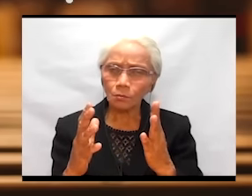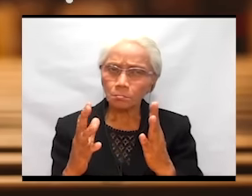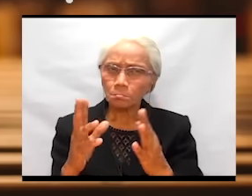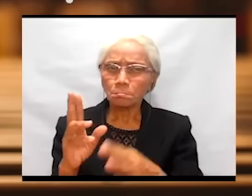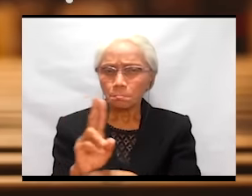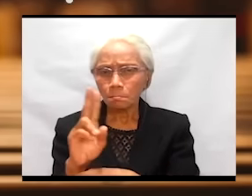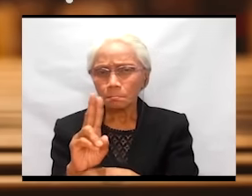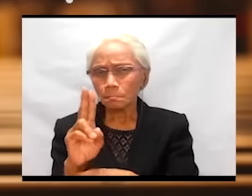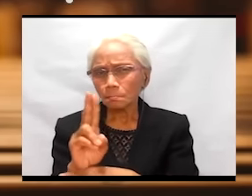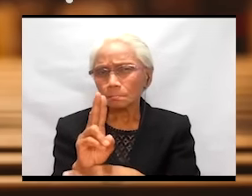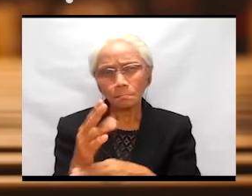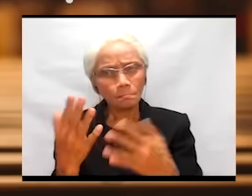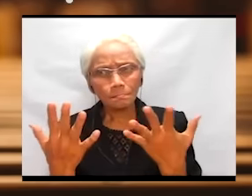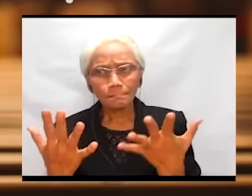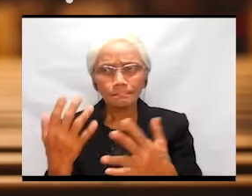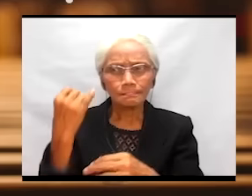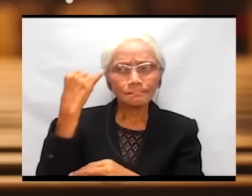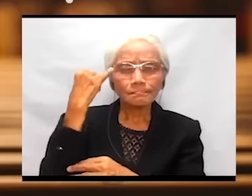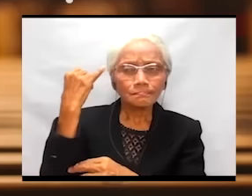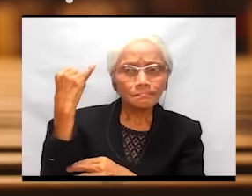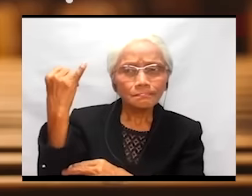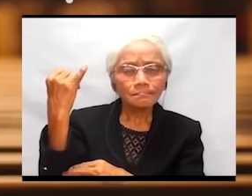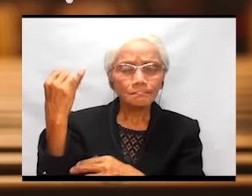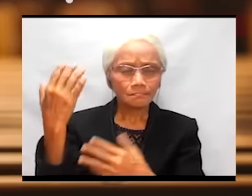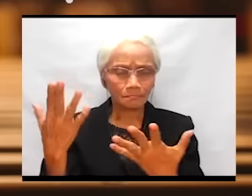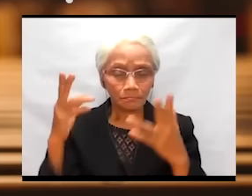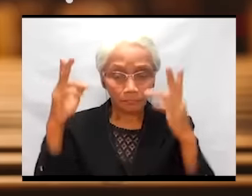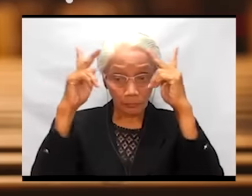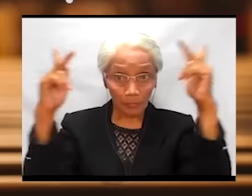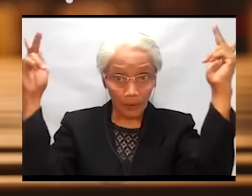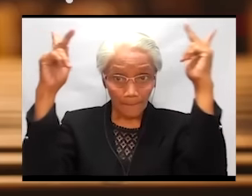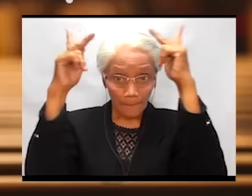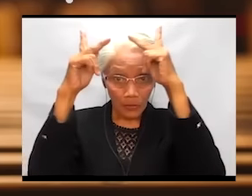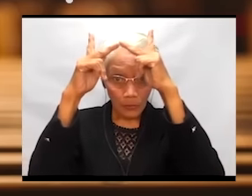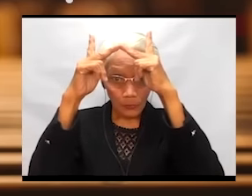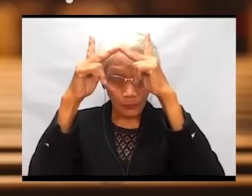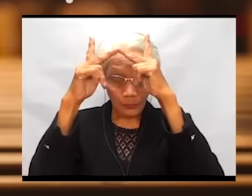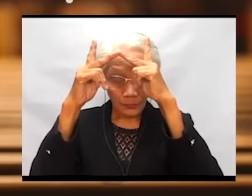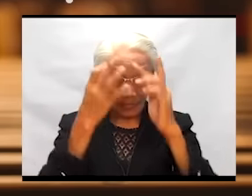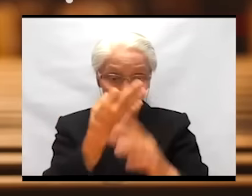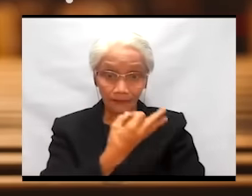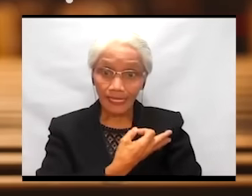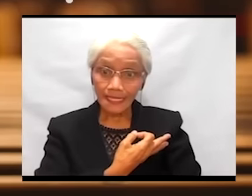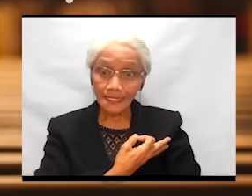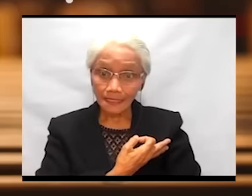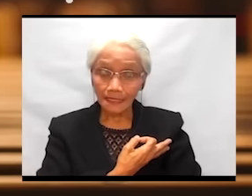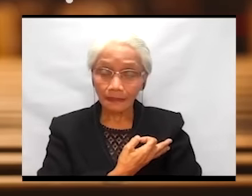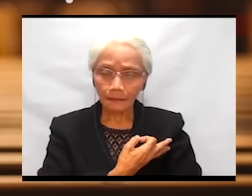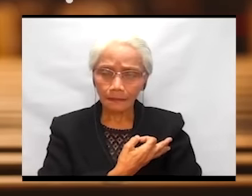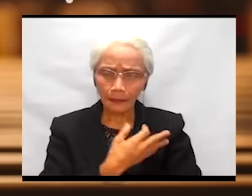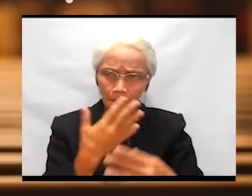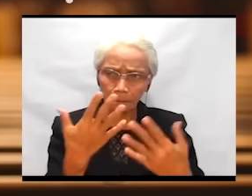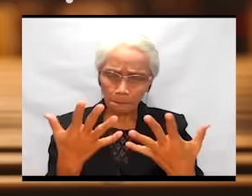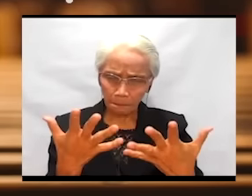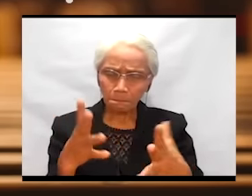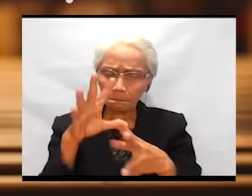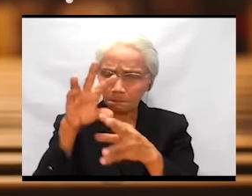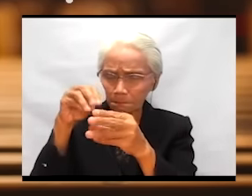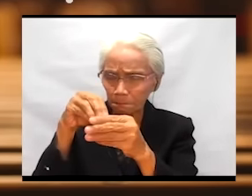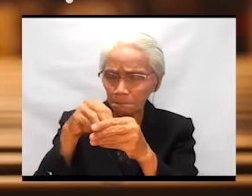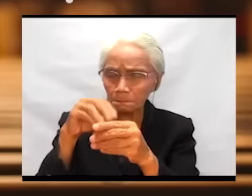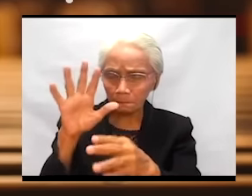of the insights of Pope Francis contained in his Lenten message